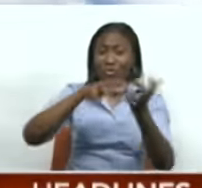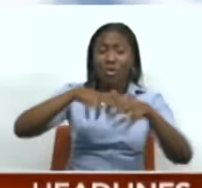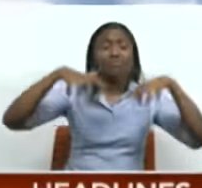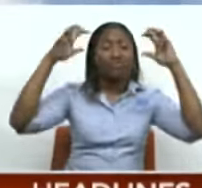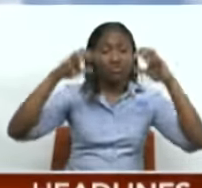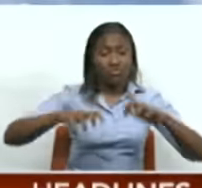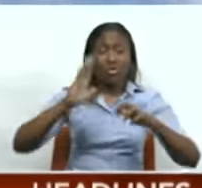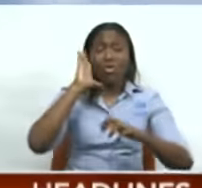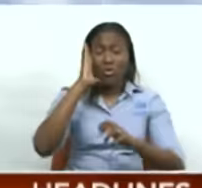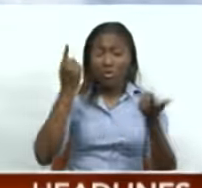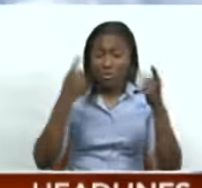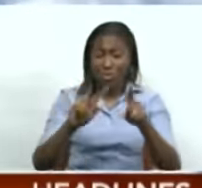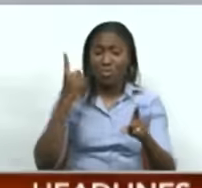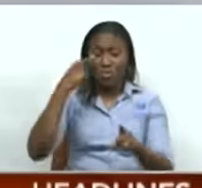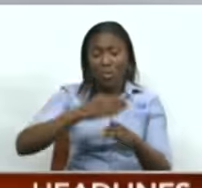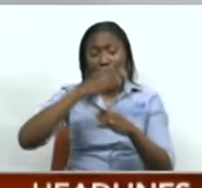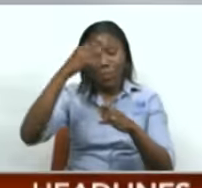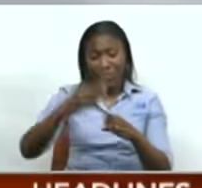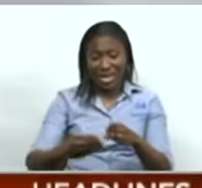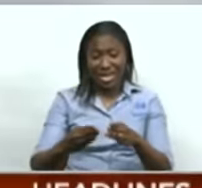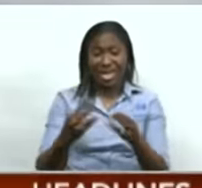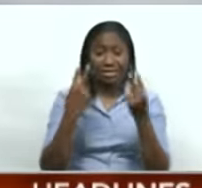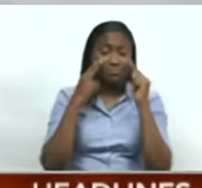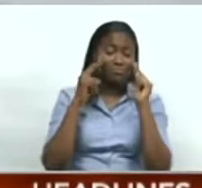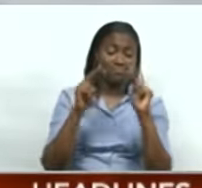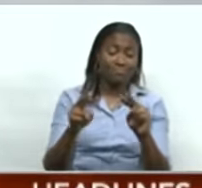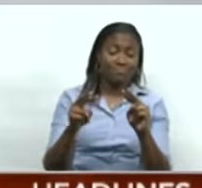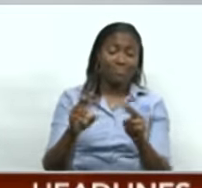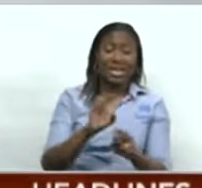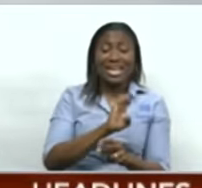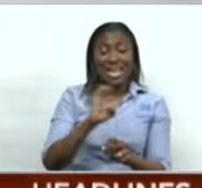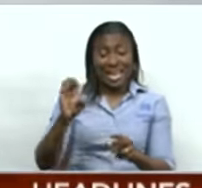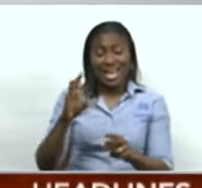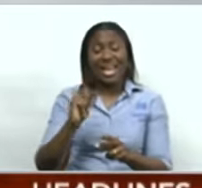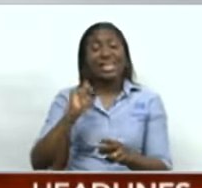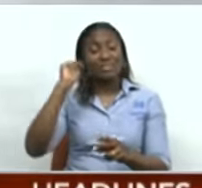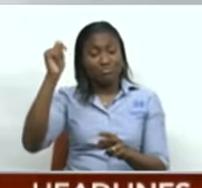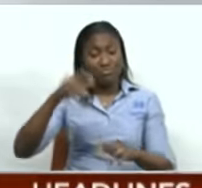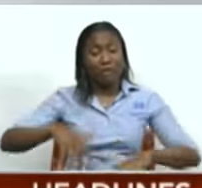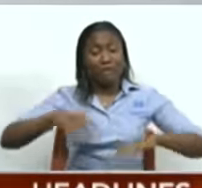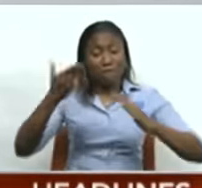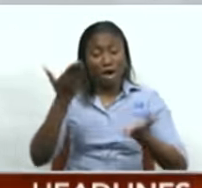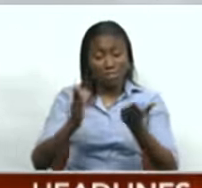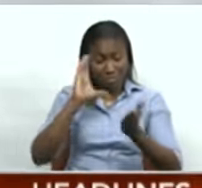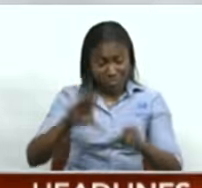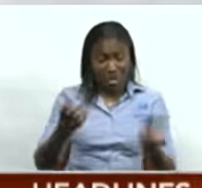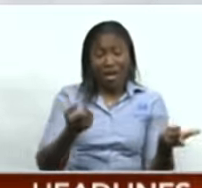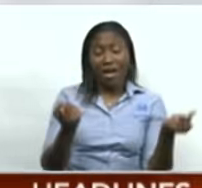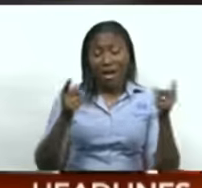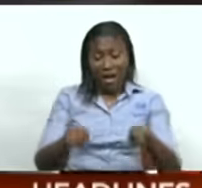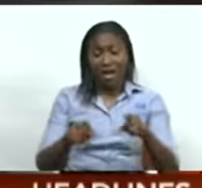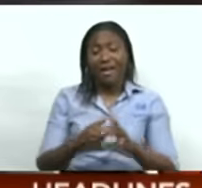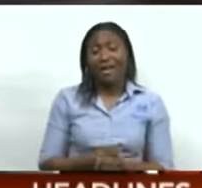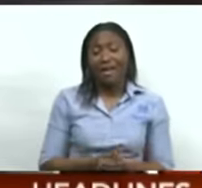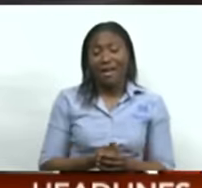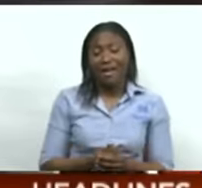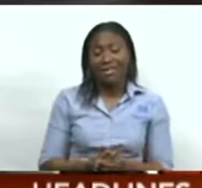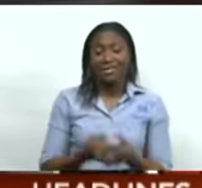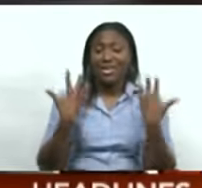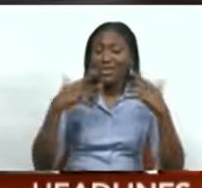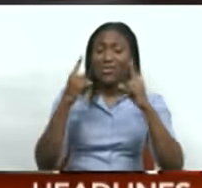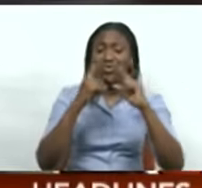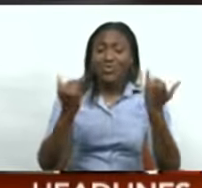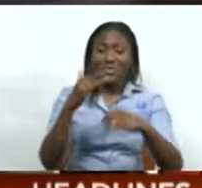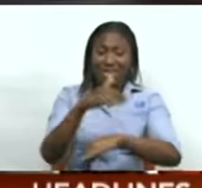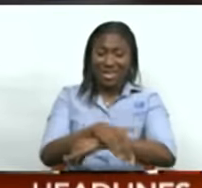forecast as we head into the weekend, watching on northeastern areas for street flash flooding and gusty winds. We've come to the